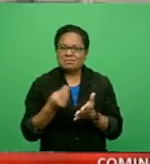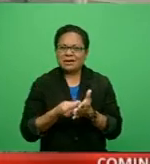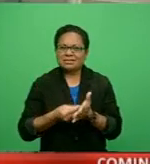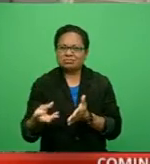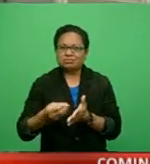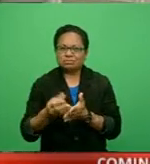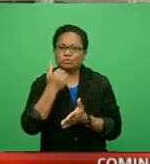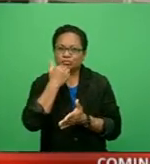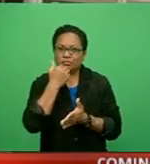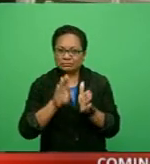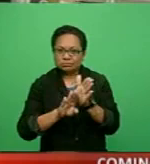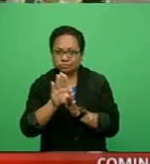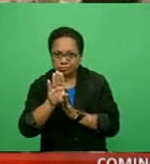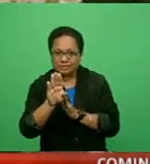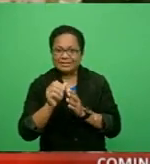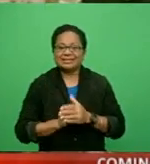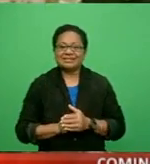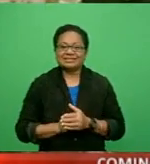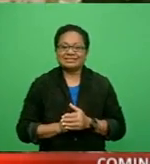new high.